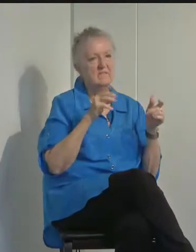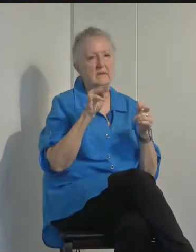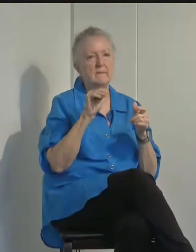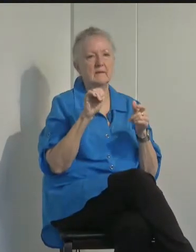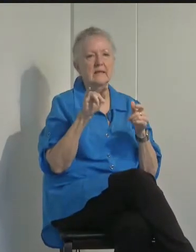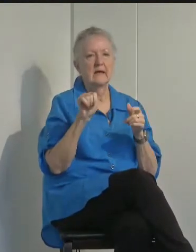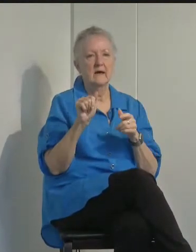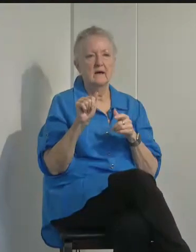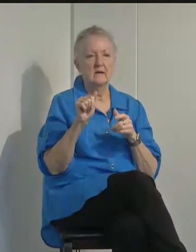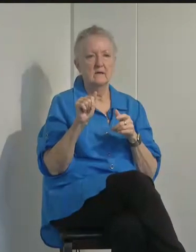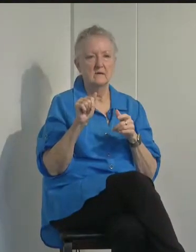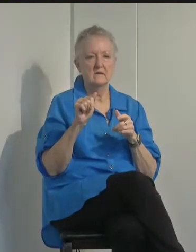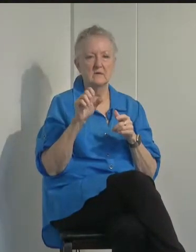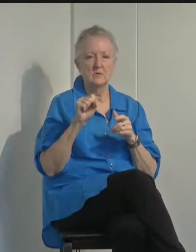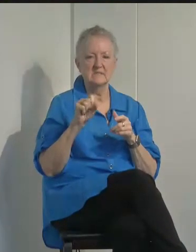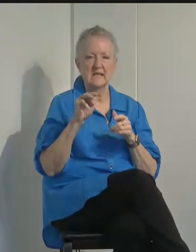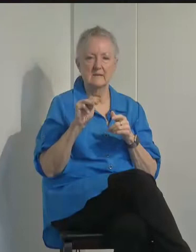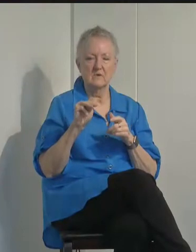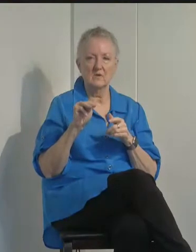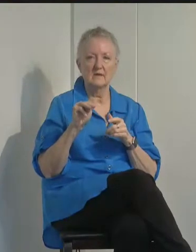with Santa Maria Sun.